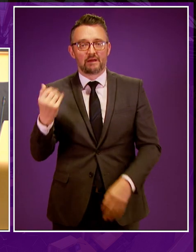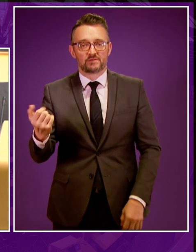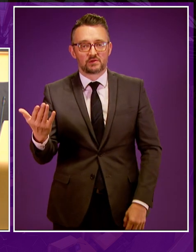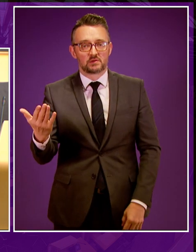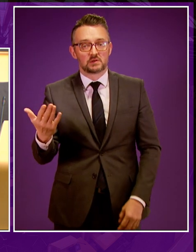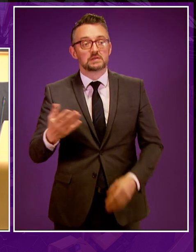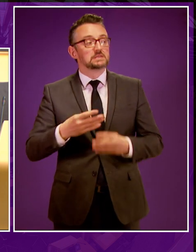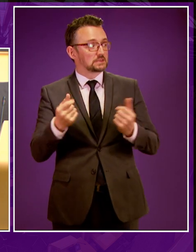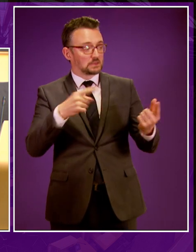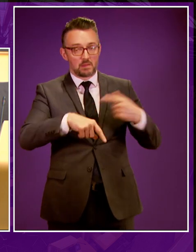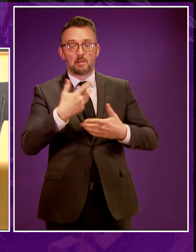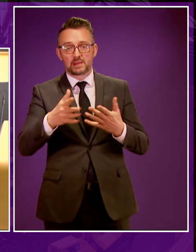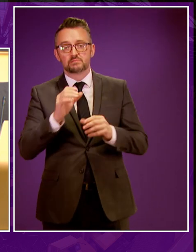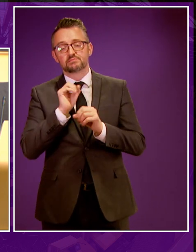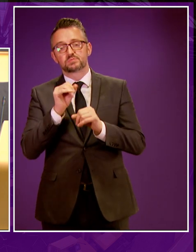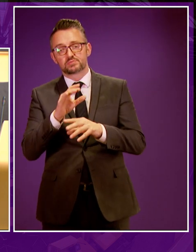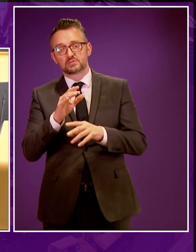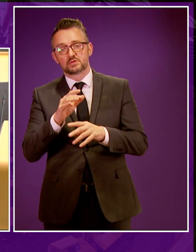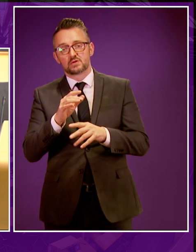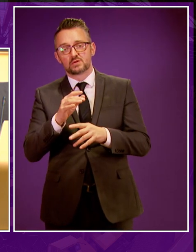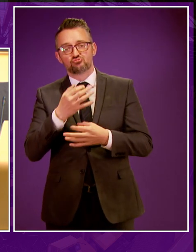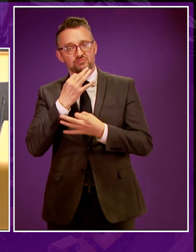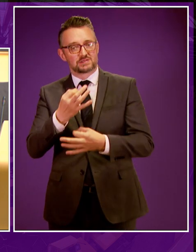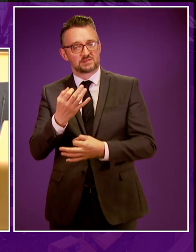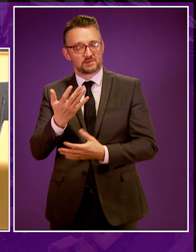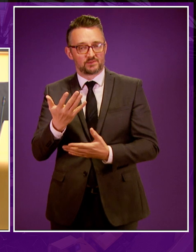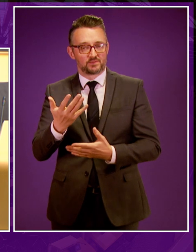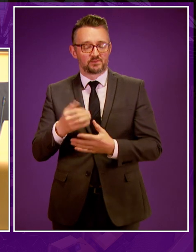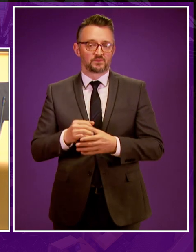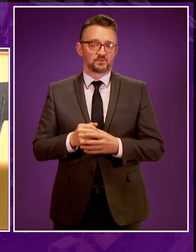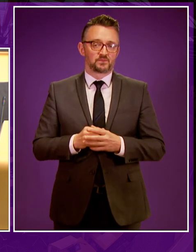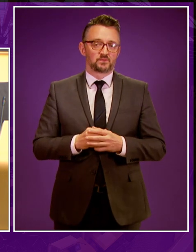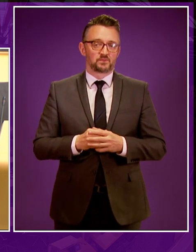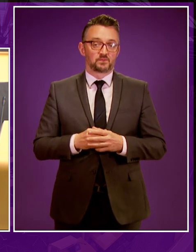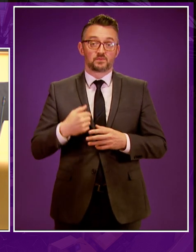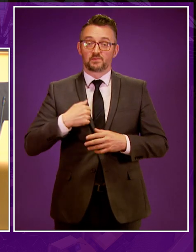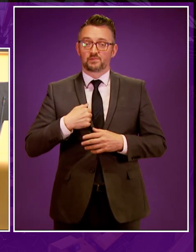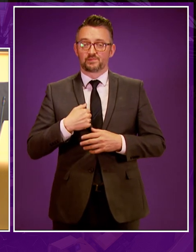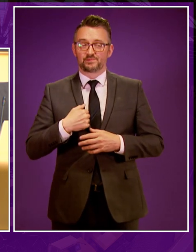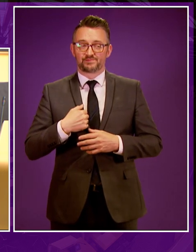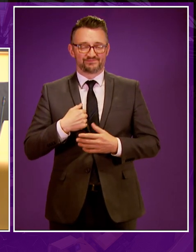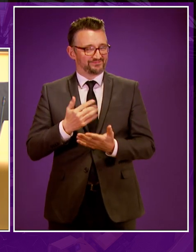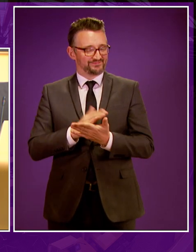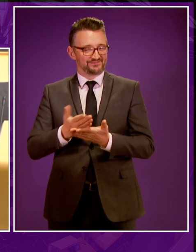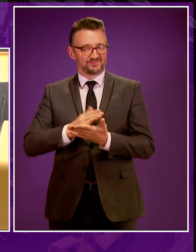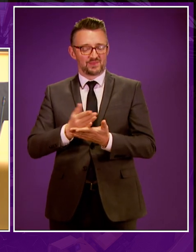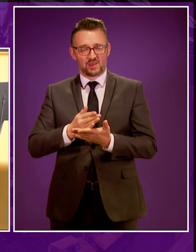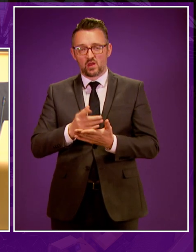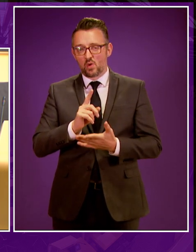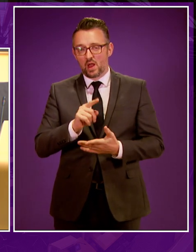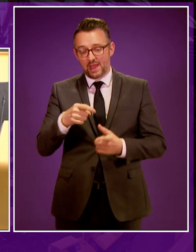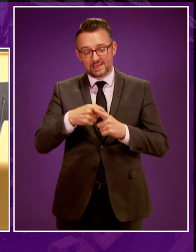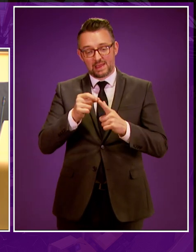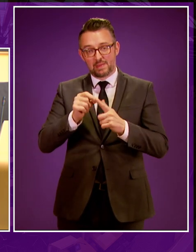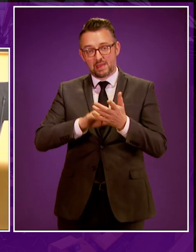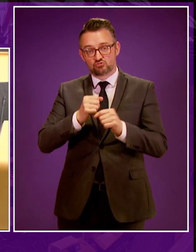some of which have been outlined by Neil Finlay and others in their contribution to the chamber. So I'm not convinced that with the numbers in the